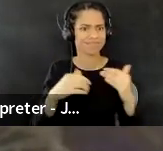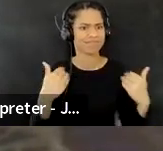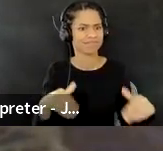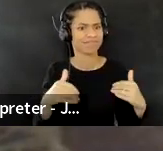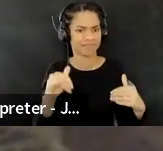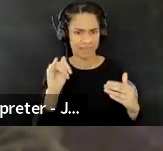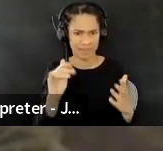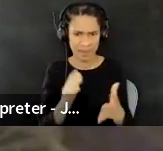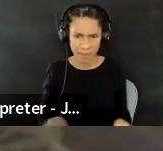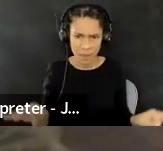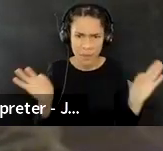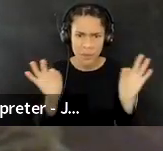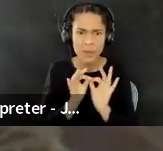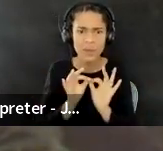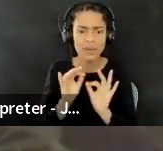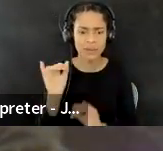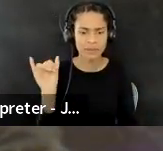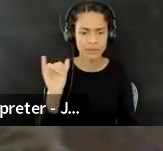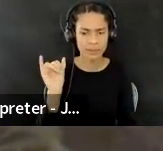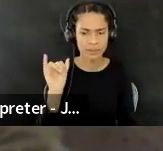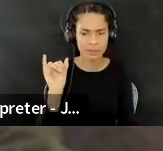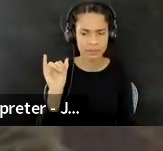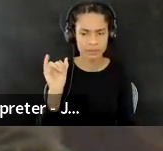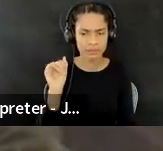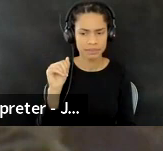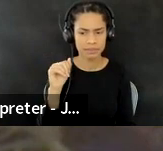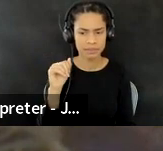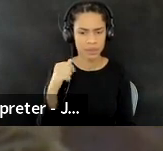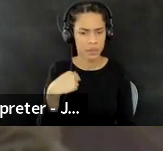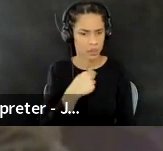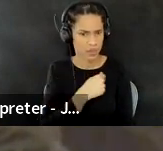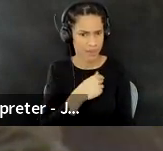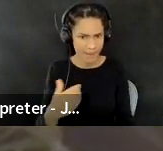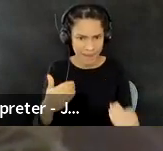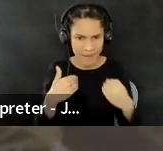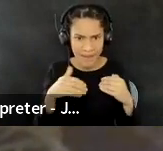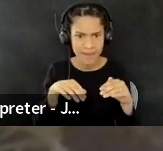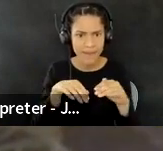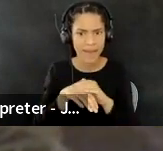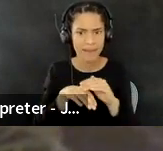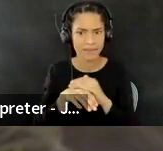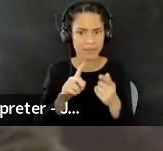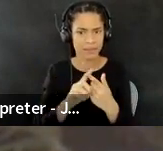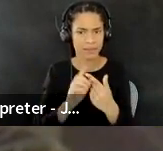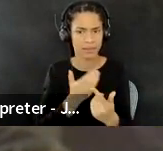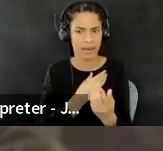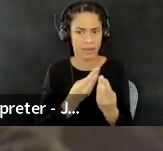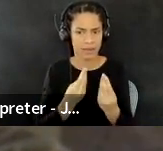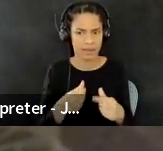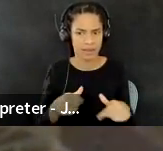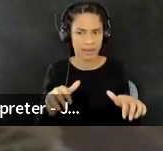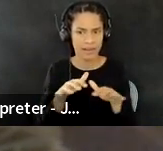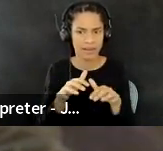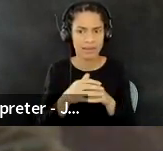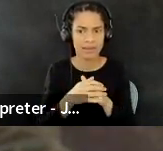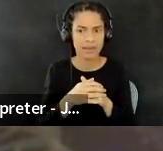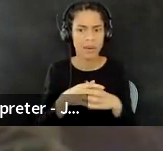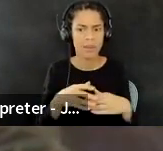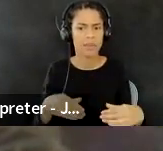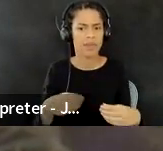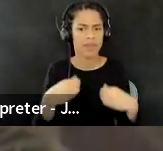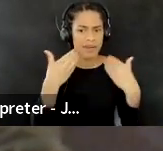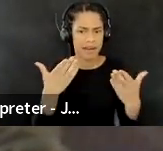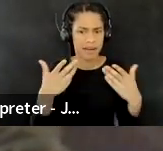um, that is, that, that we, you know, that, that we have access to our lands, and so to be able to provide a trip,